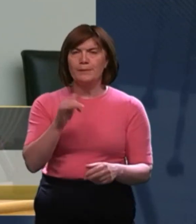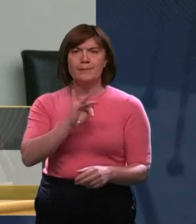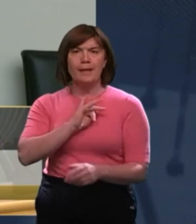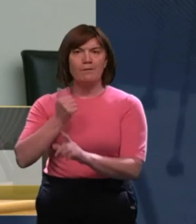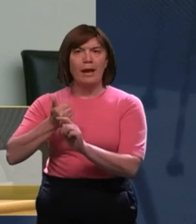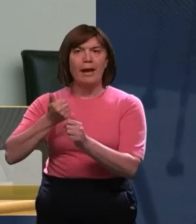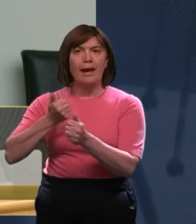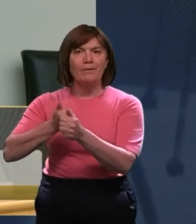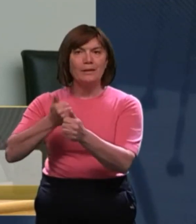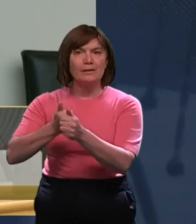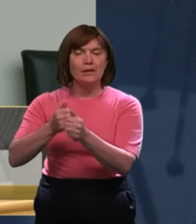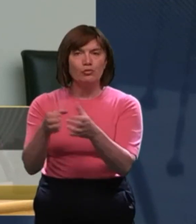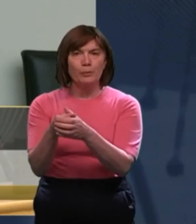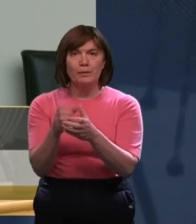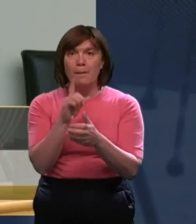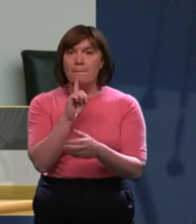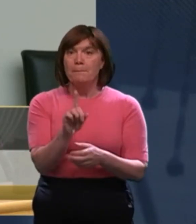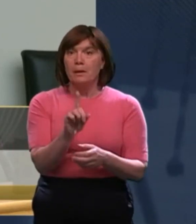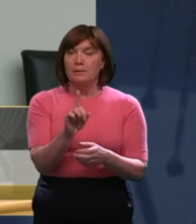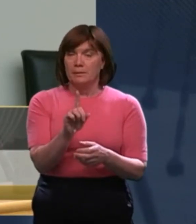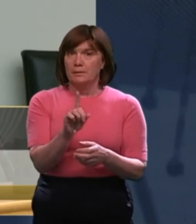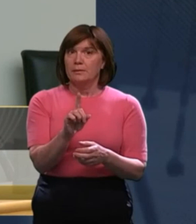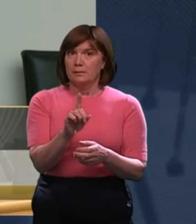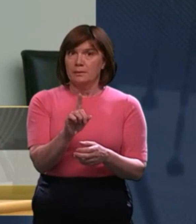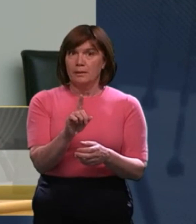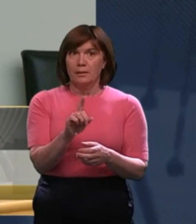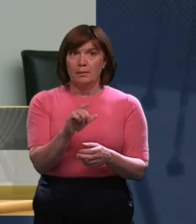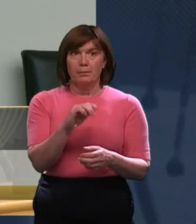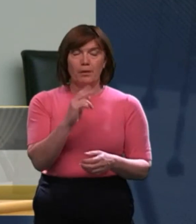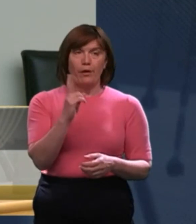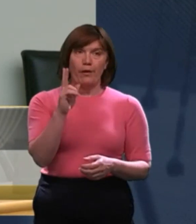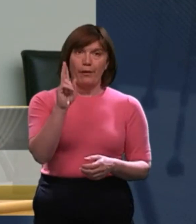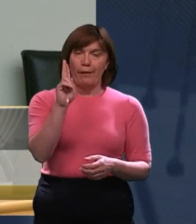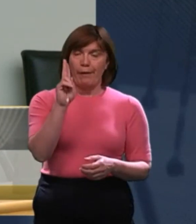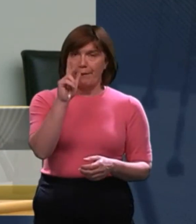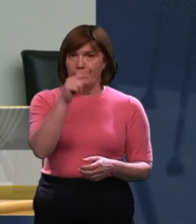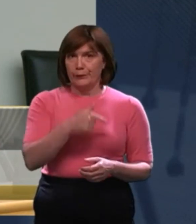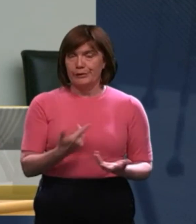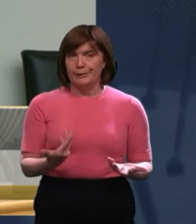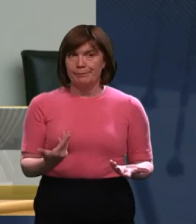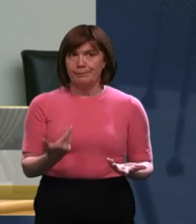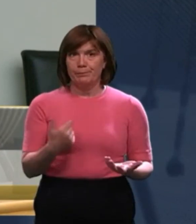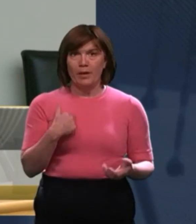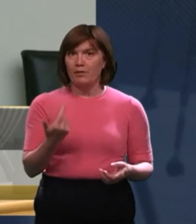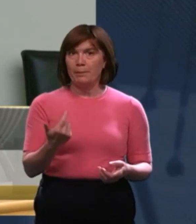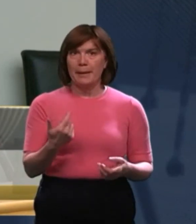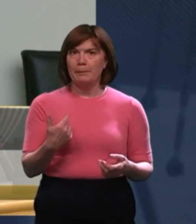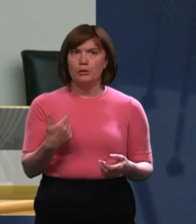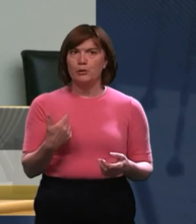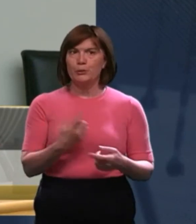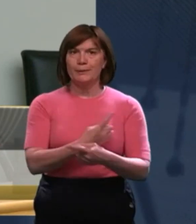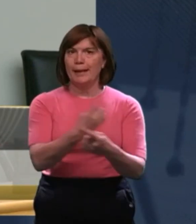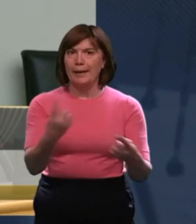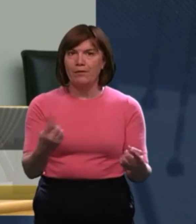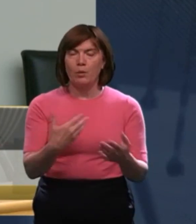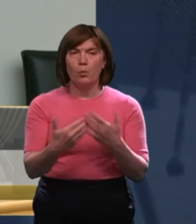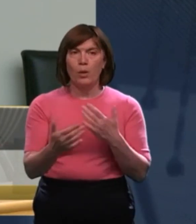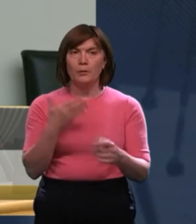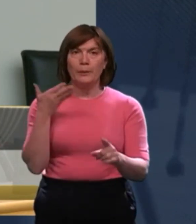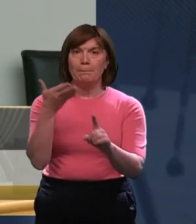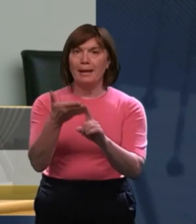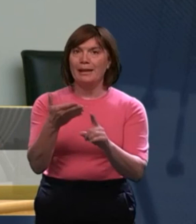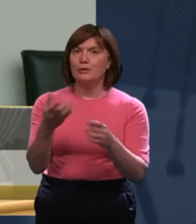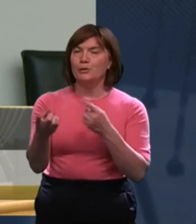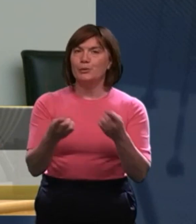But, unfortunately, because we haven't been able to roll out what we're trying to do, we don't think it's fair to take up their